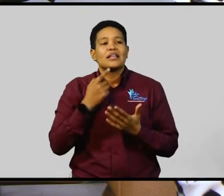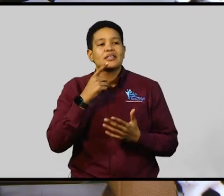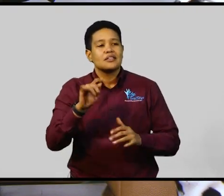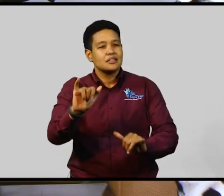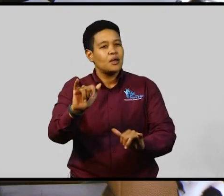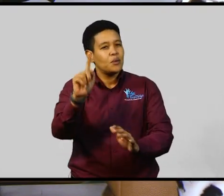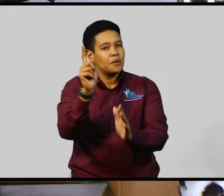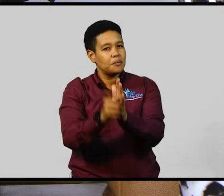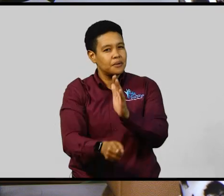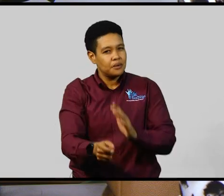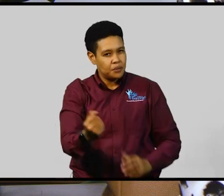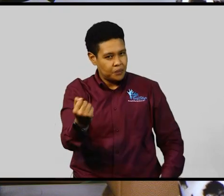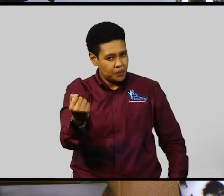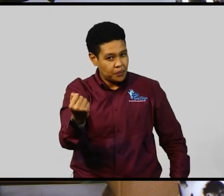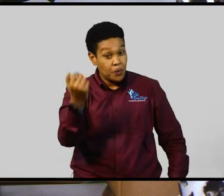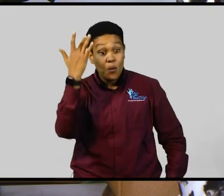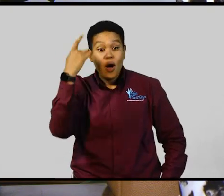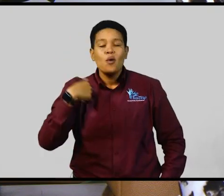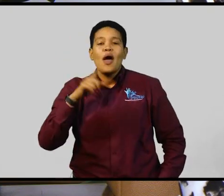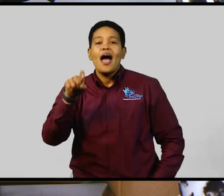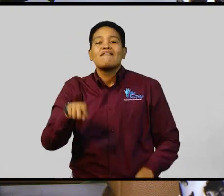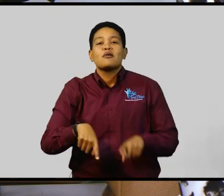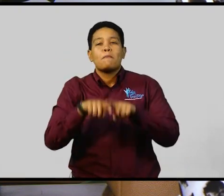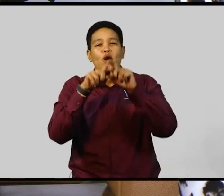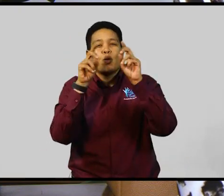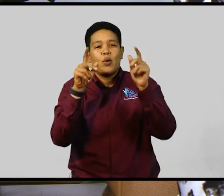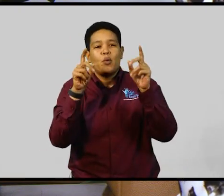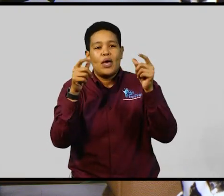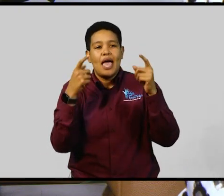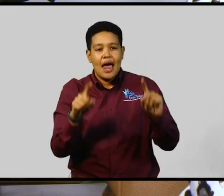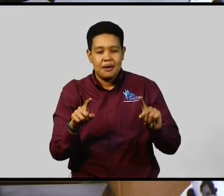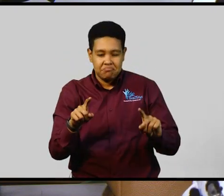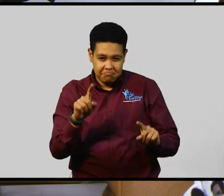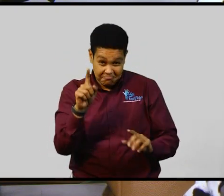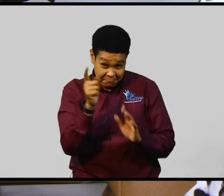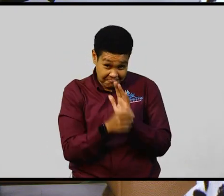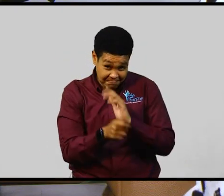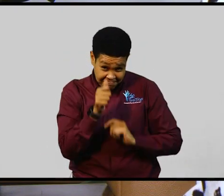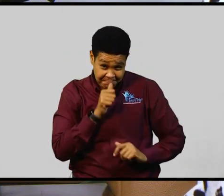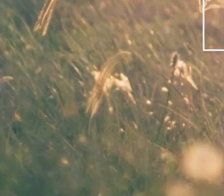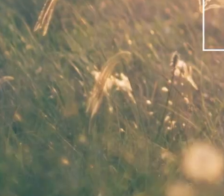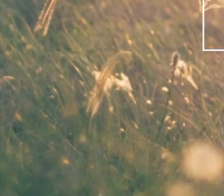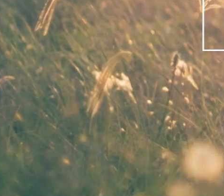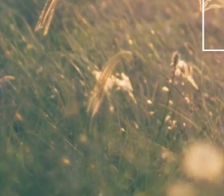there because we have to take another quick break. Stick with us. We'll be right back.